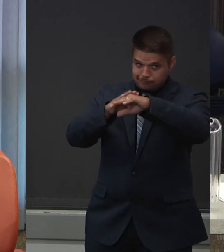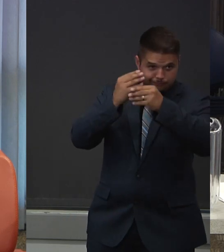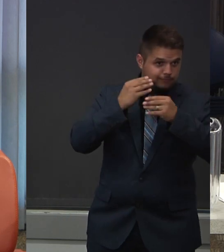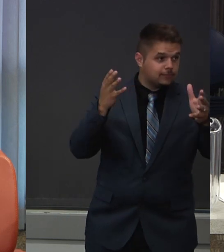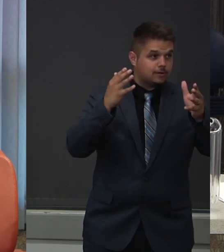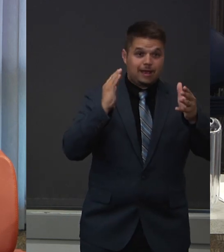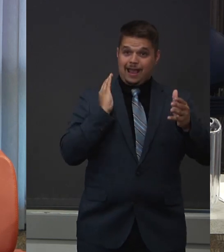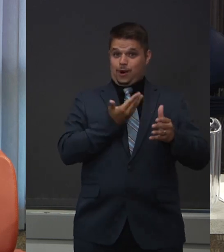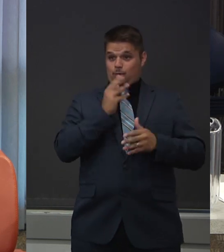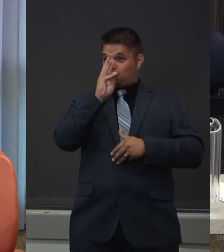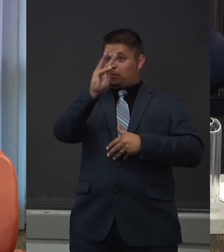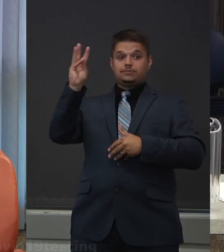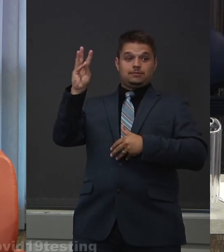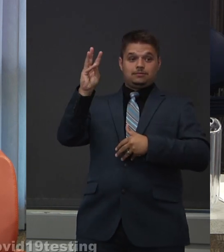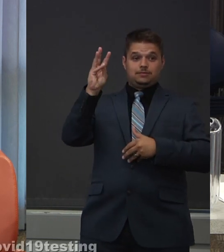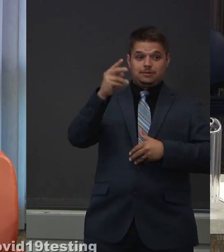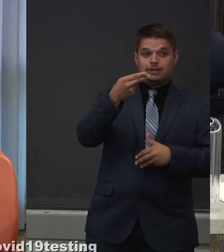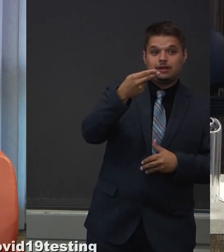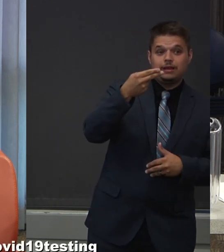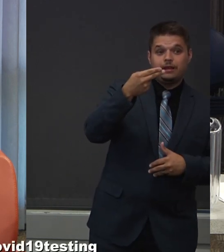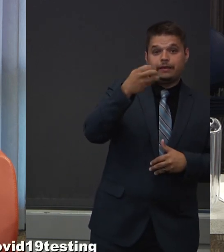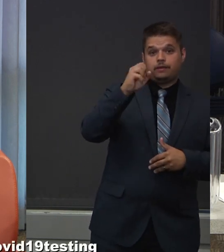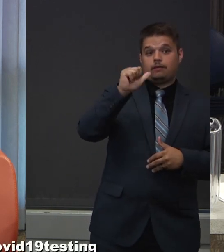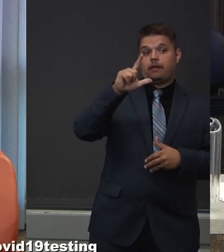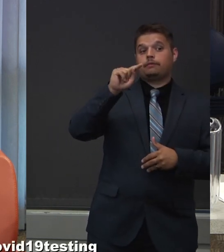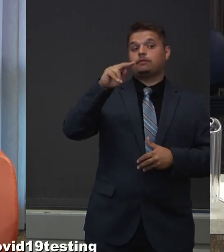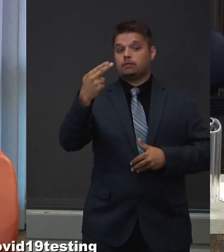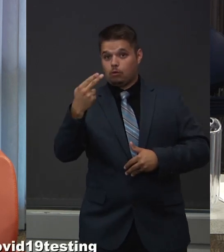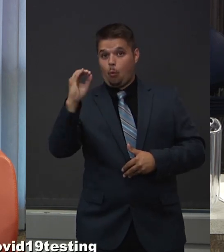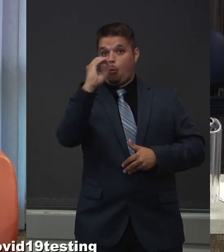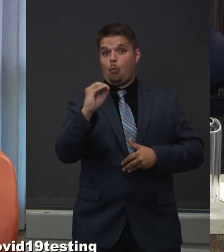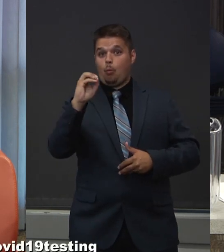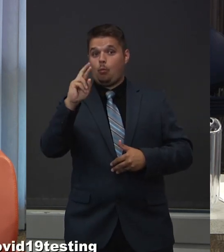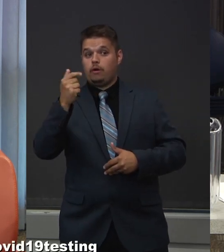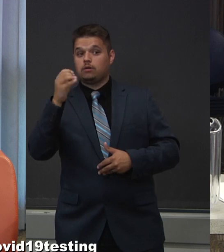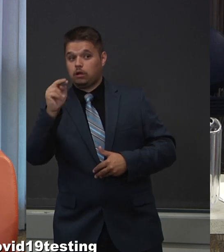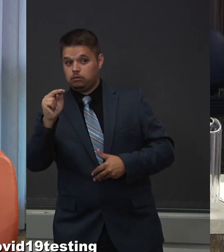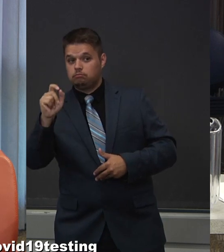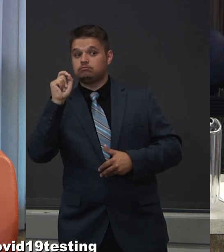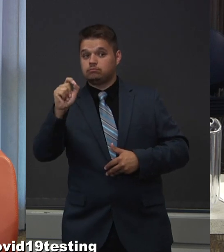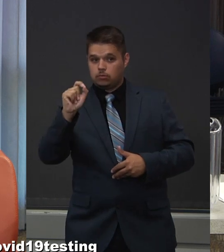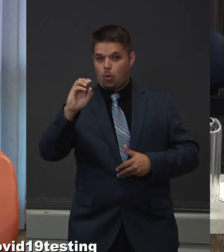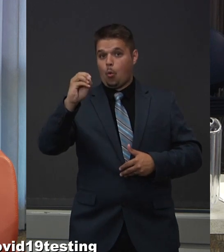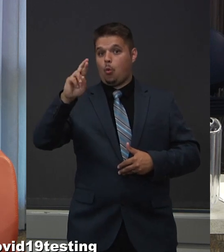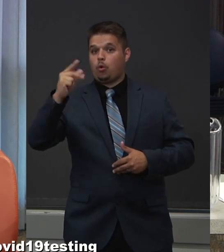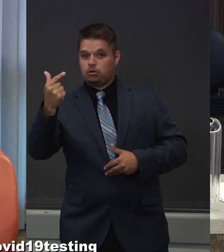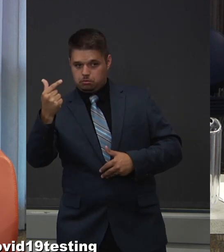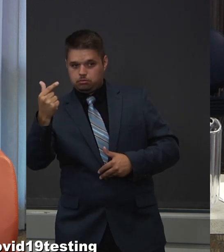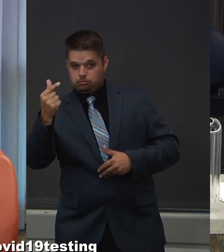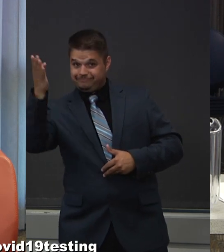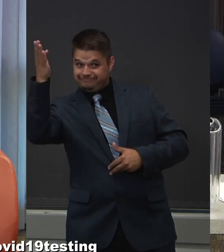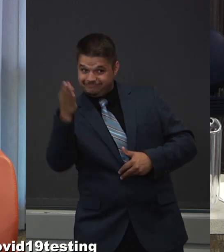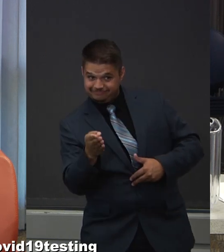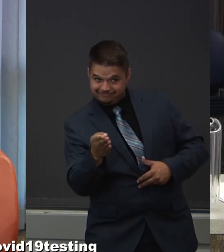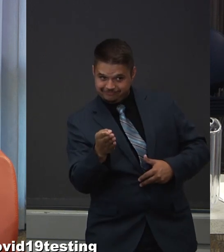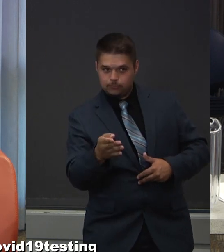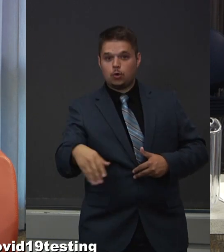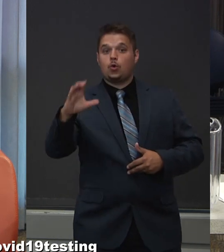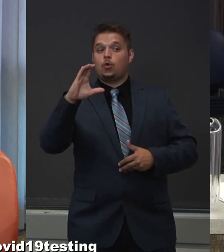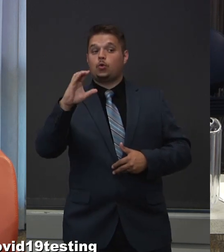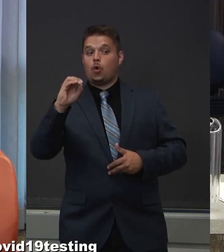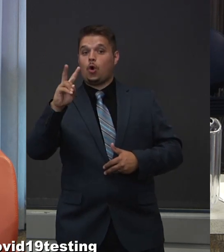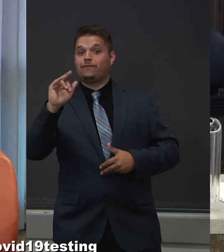.org slash COVID-19 testing, you can find an online testing locator tool to help you find testing